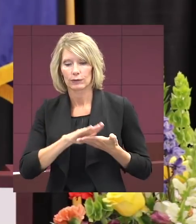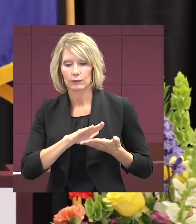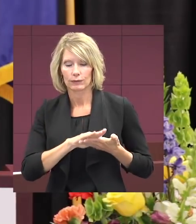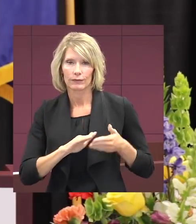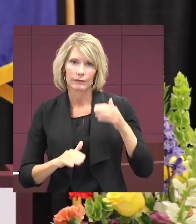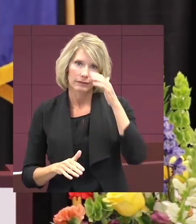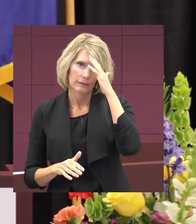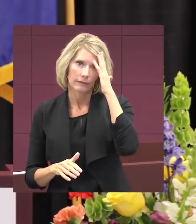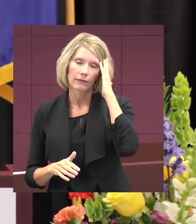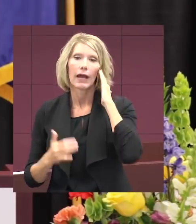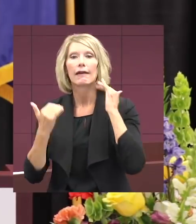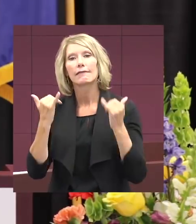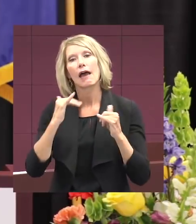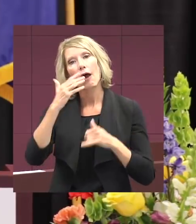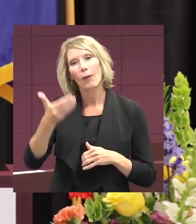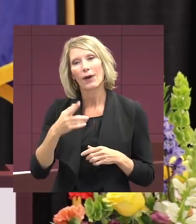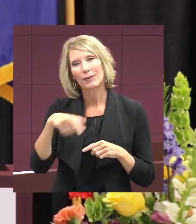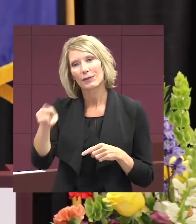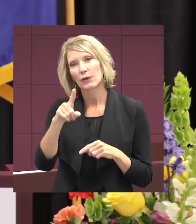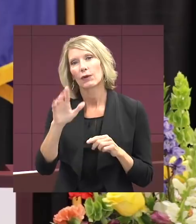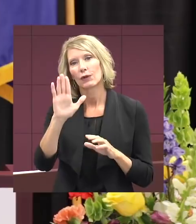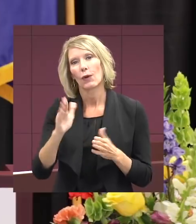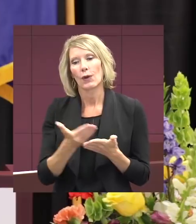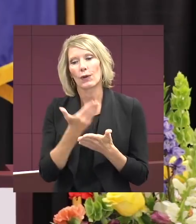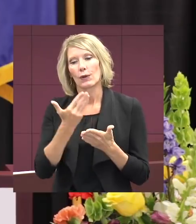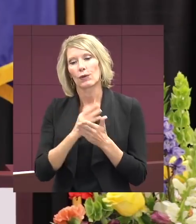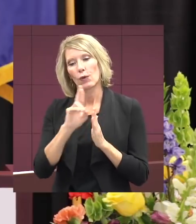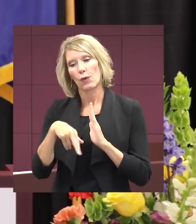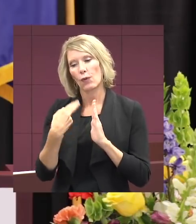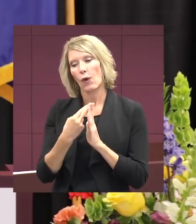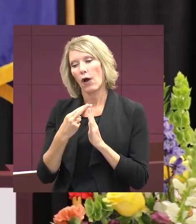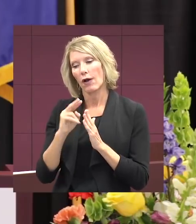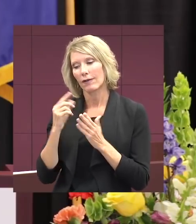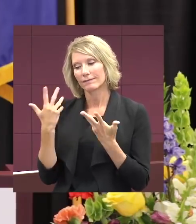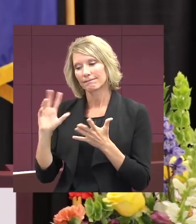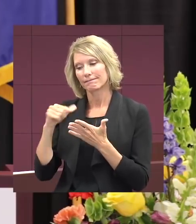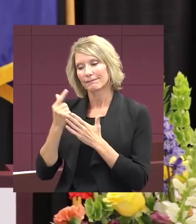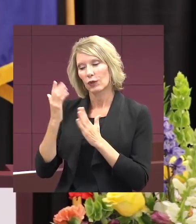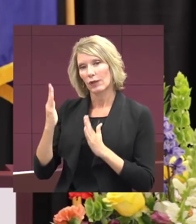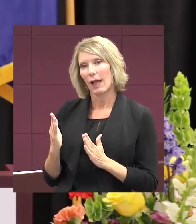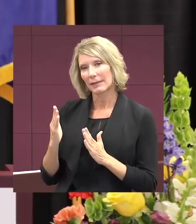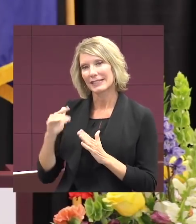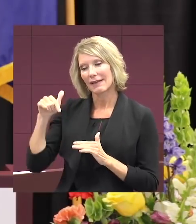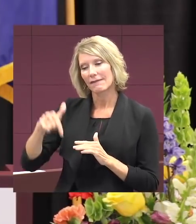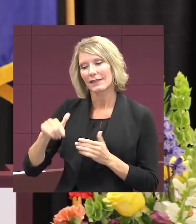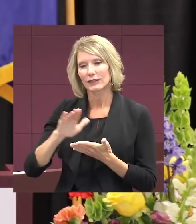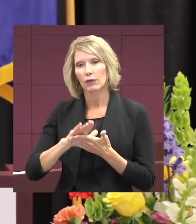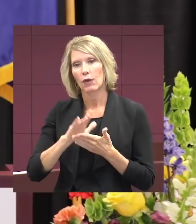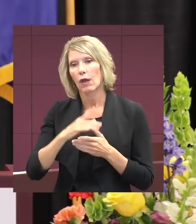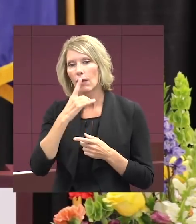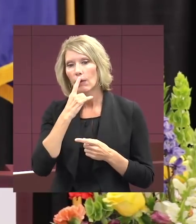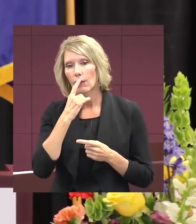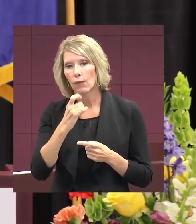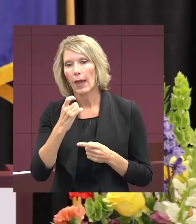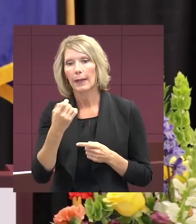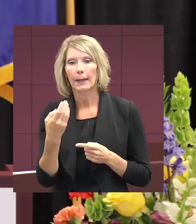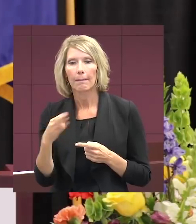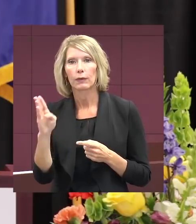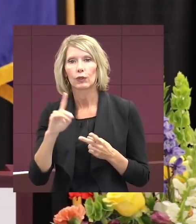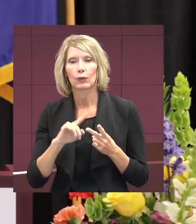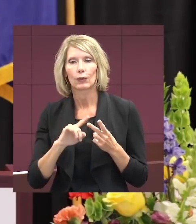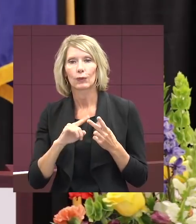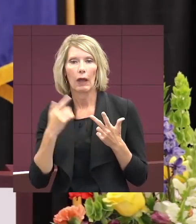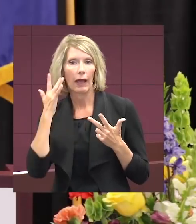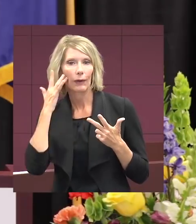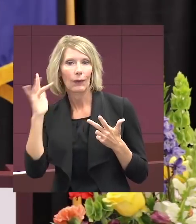School. I now welcome you to your new role as an alumnus of this great school, the red, blue, and the